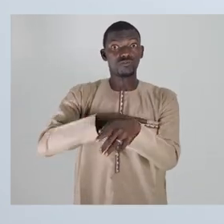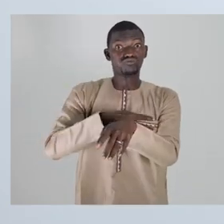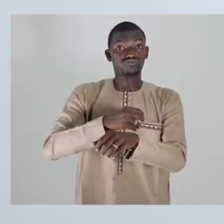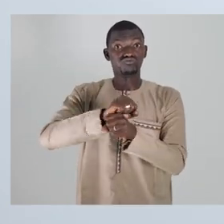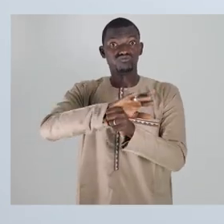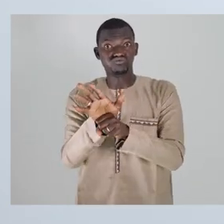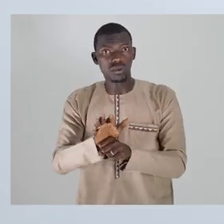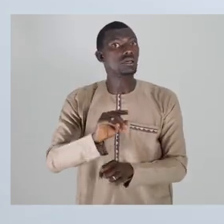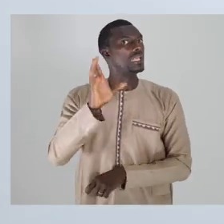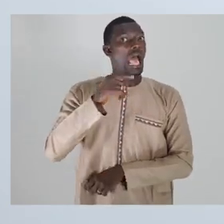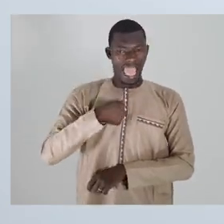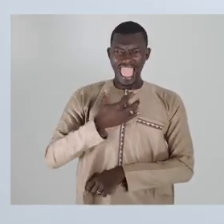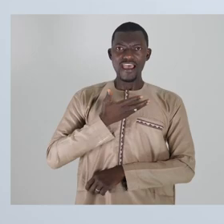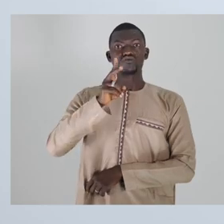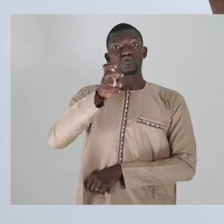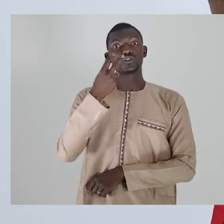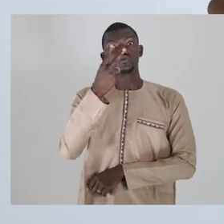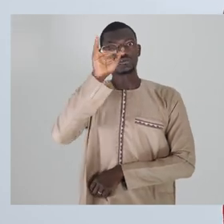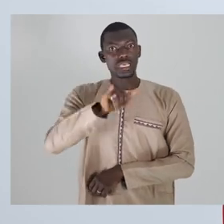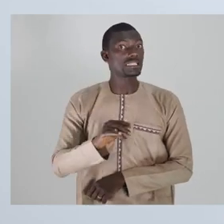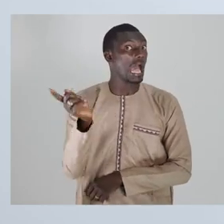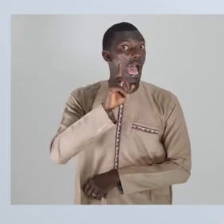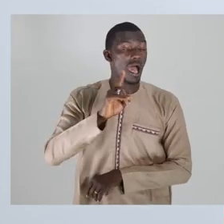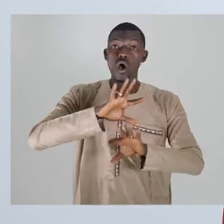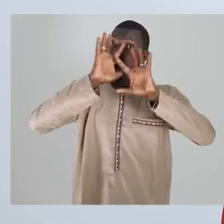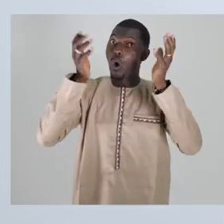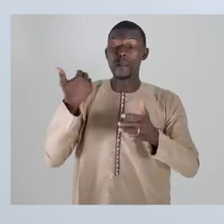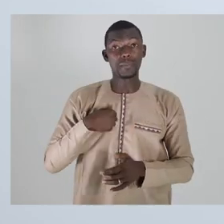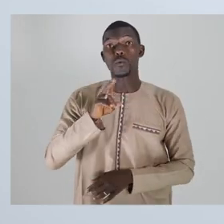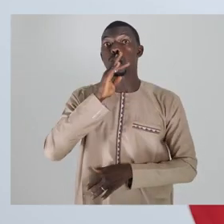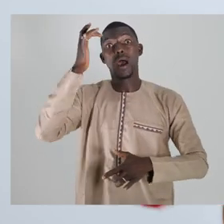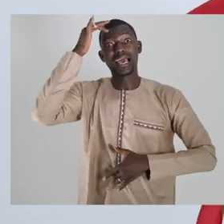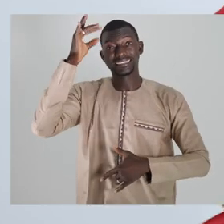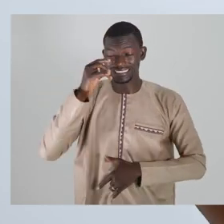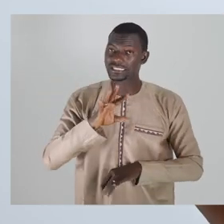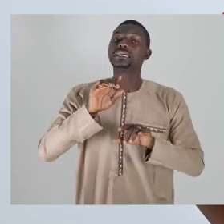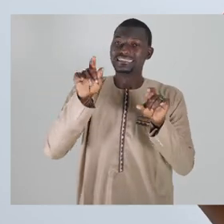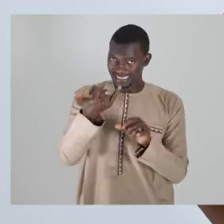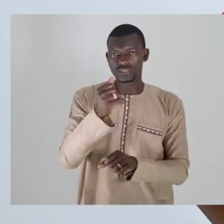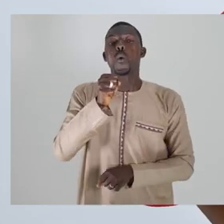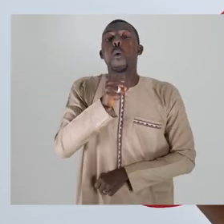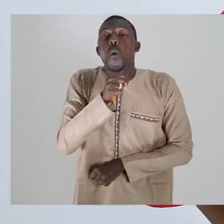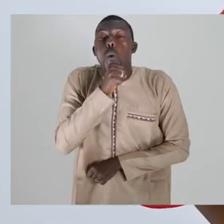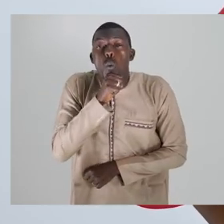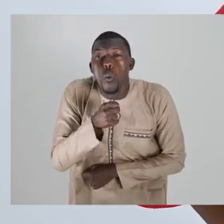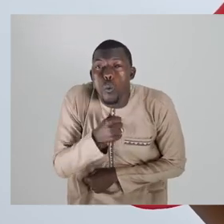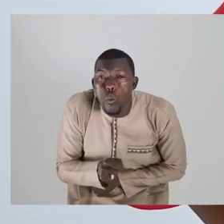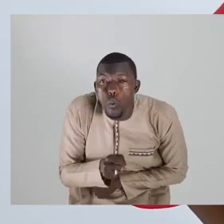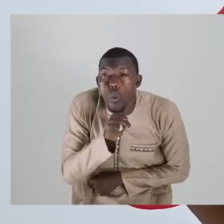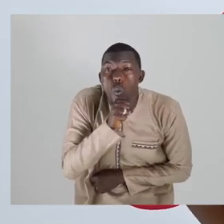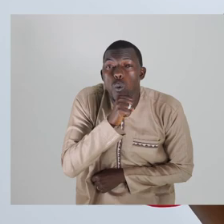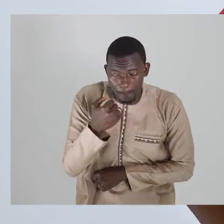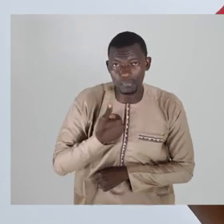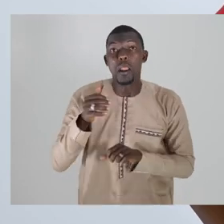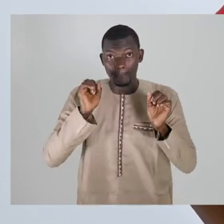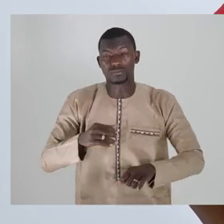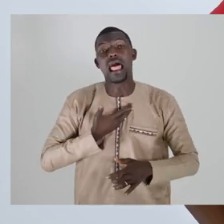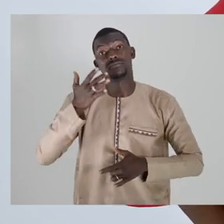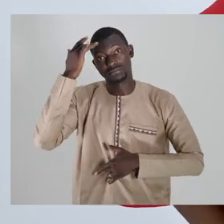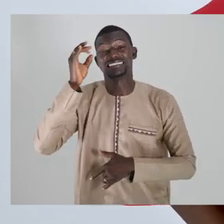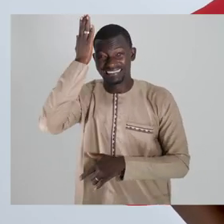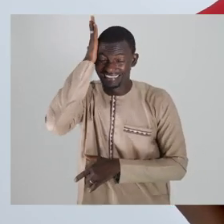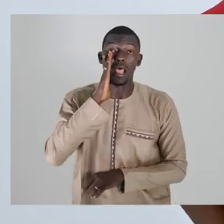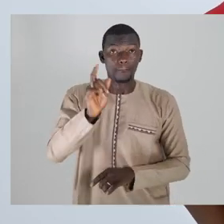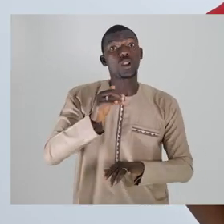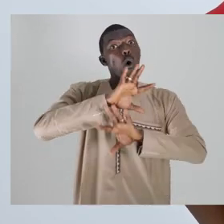22. This means I'm safe. Be careful. While it is true that older people and sick people are more vulnerable, people of all